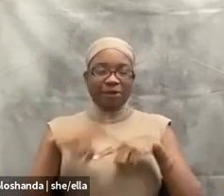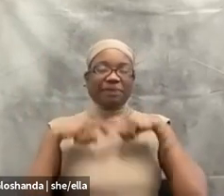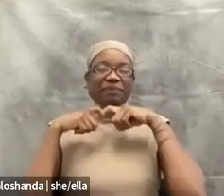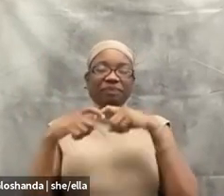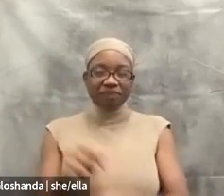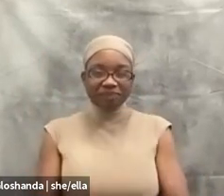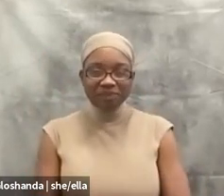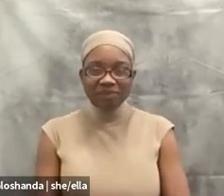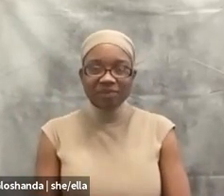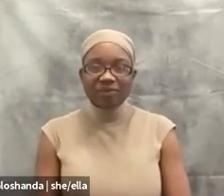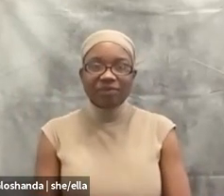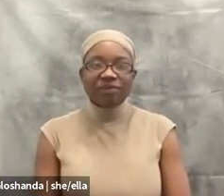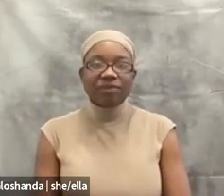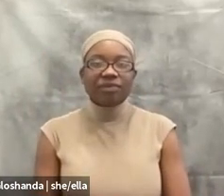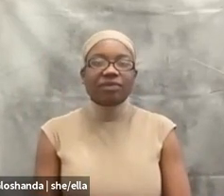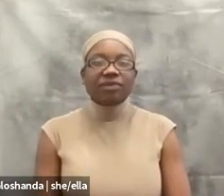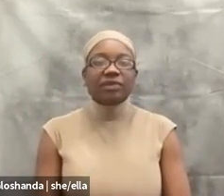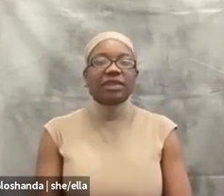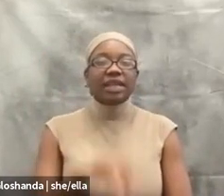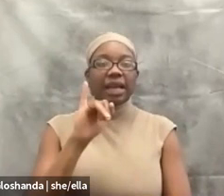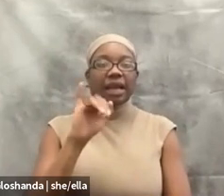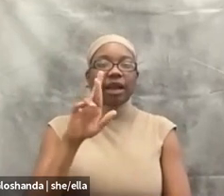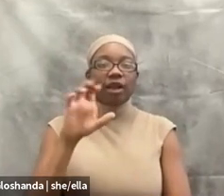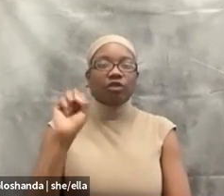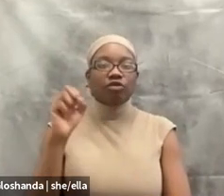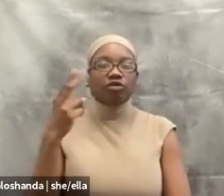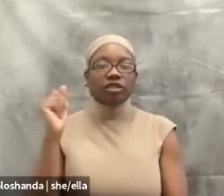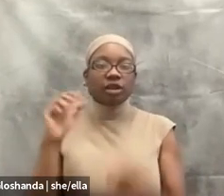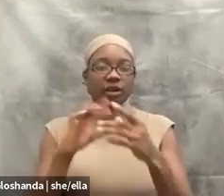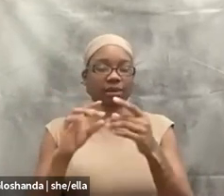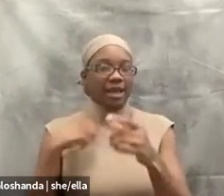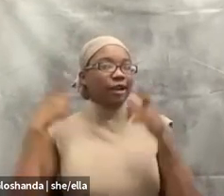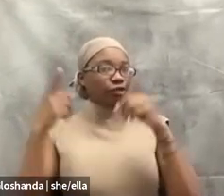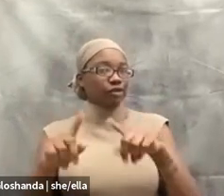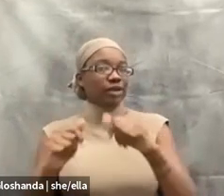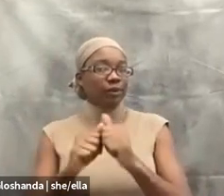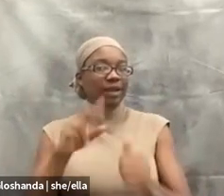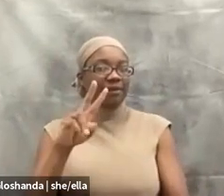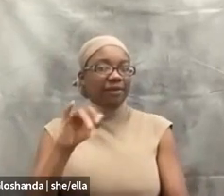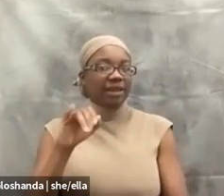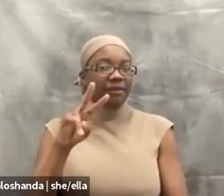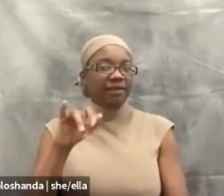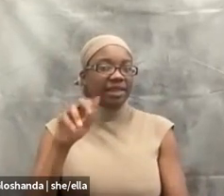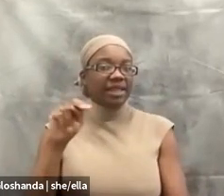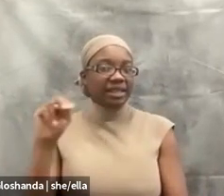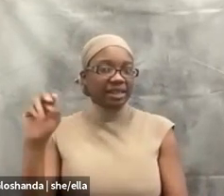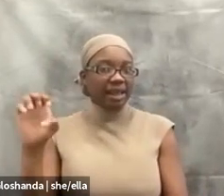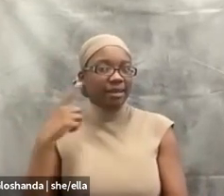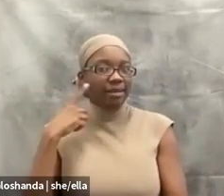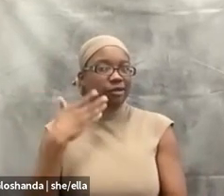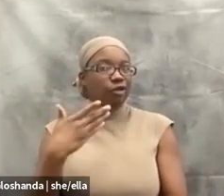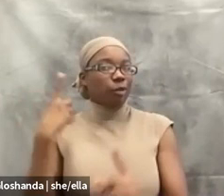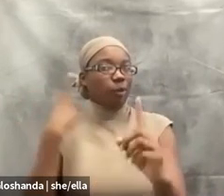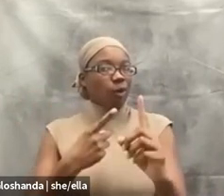I agree with Vivian. I think you made some really good points. Um, I think it's a matter of prioritizing,